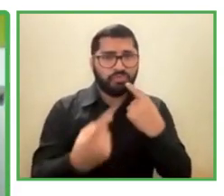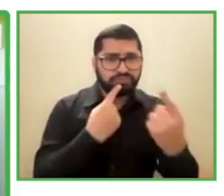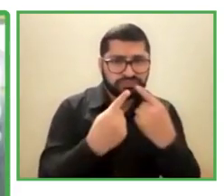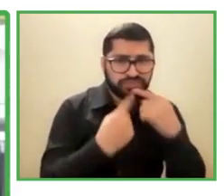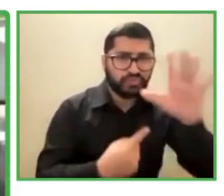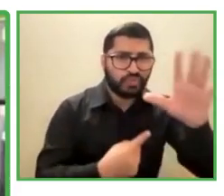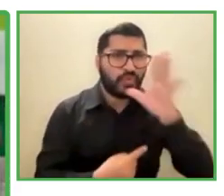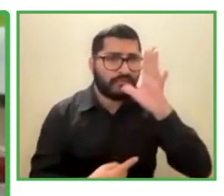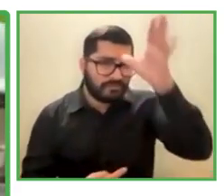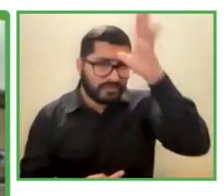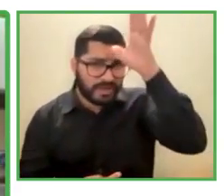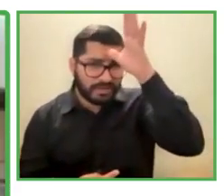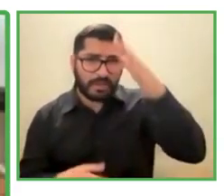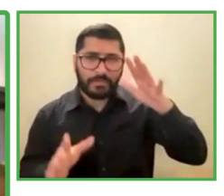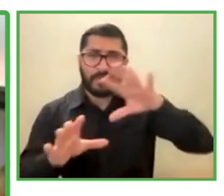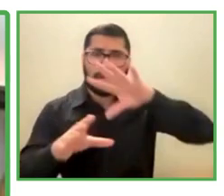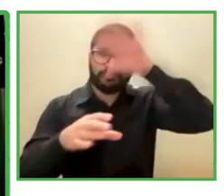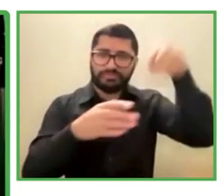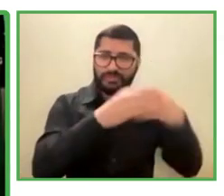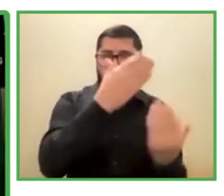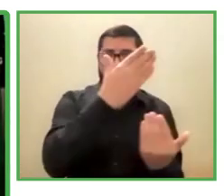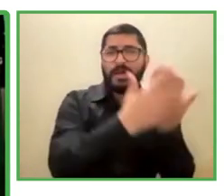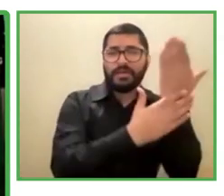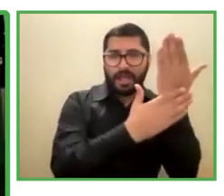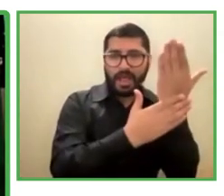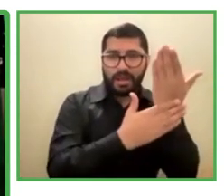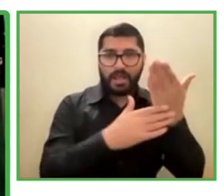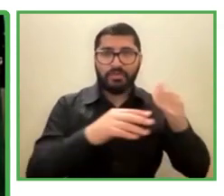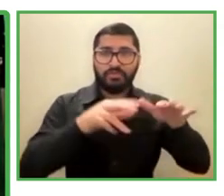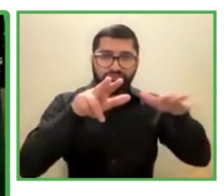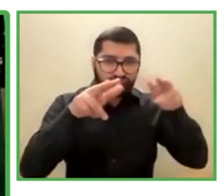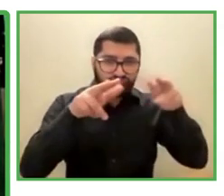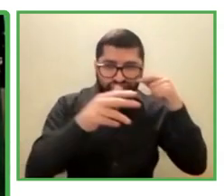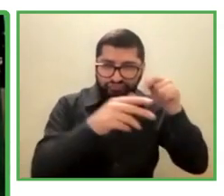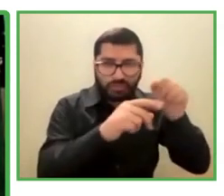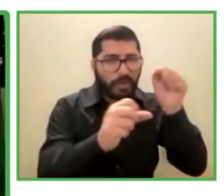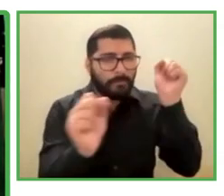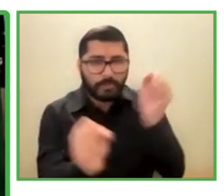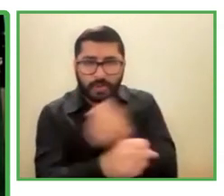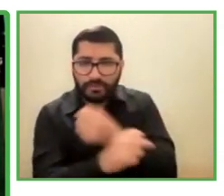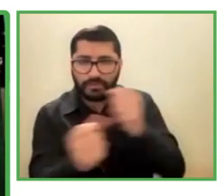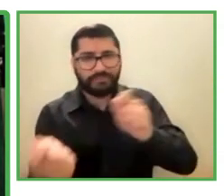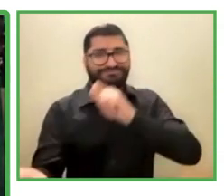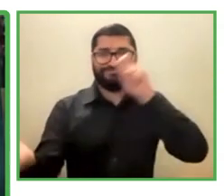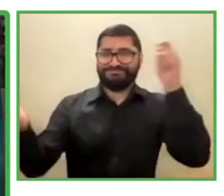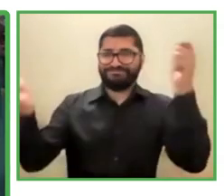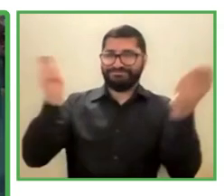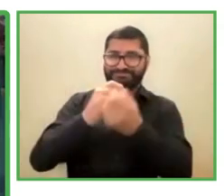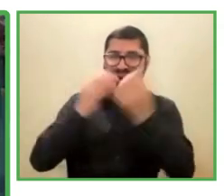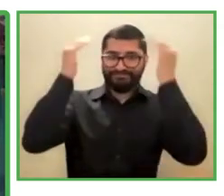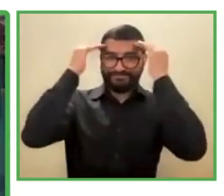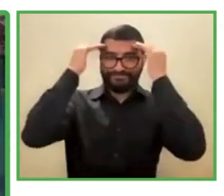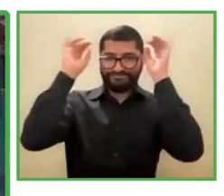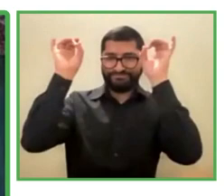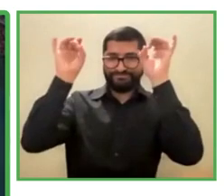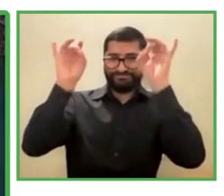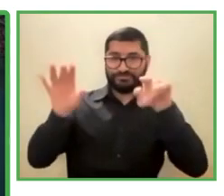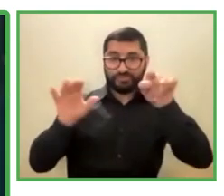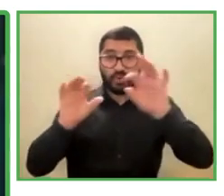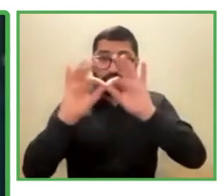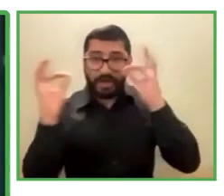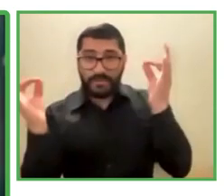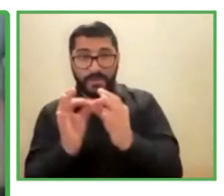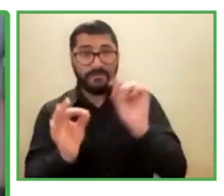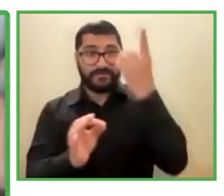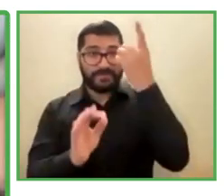convince them. Their family, at the beginning of the project, my parents would drop me